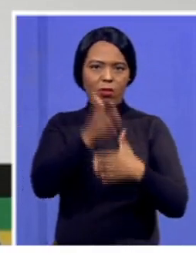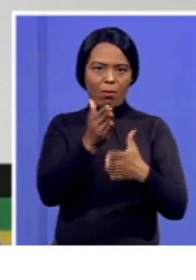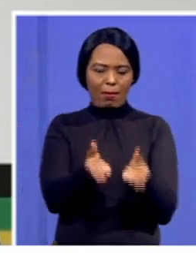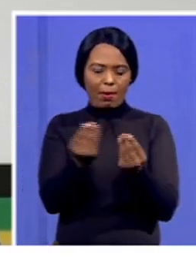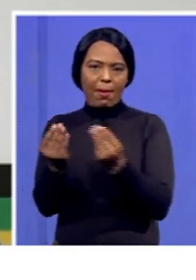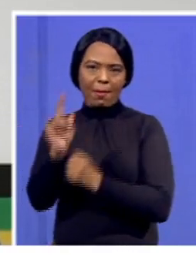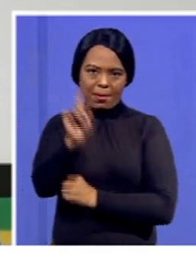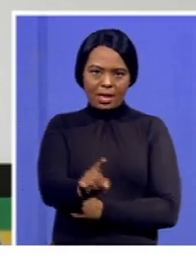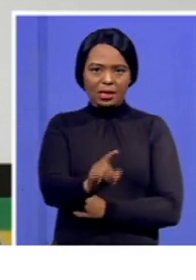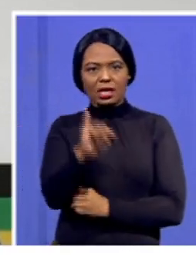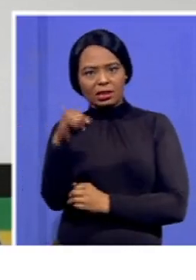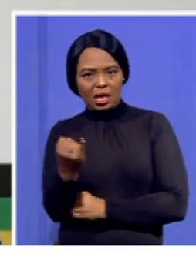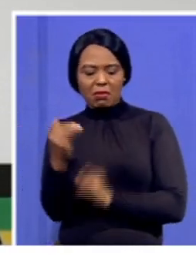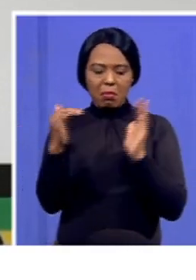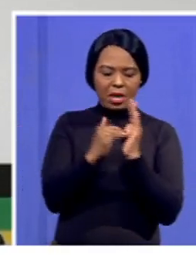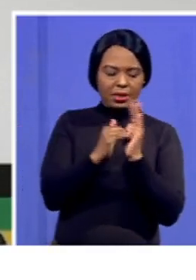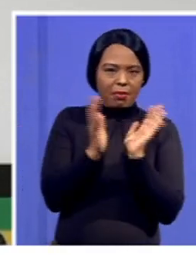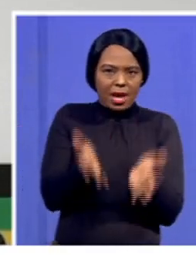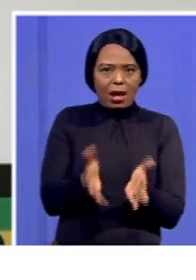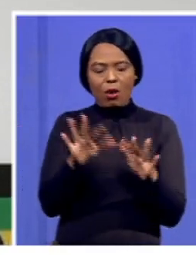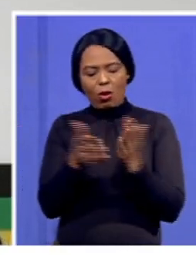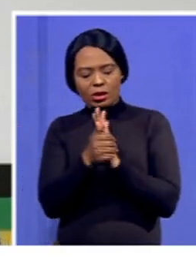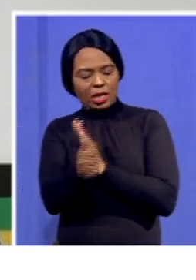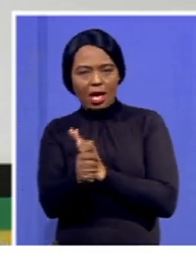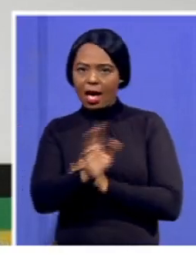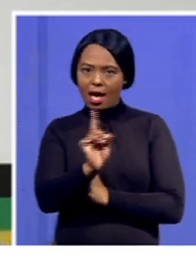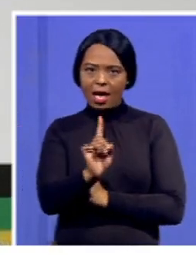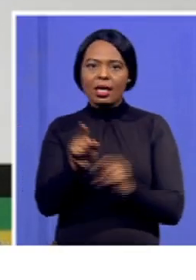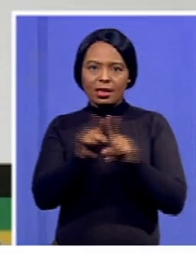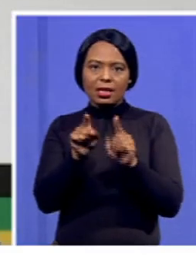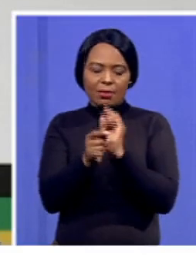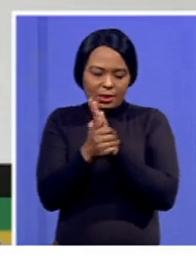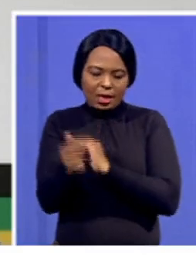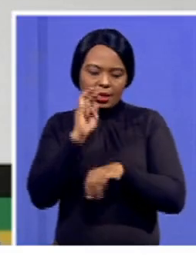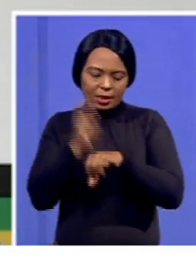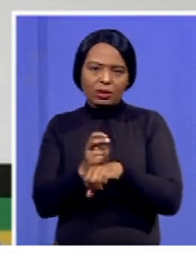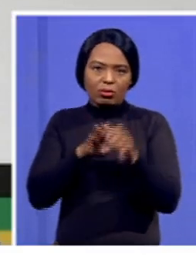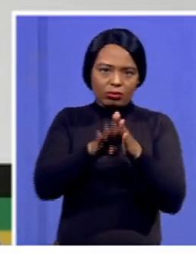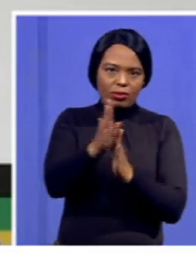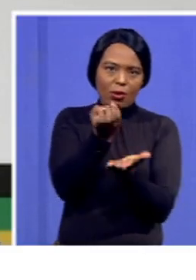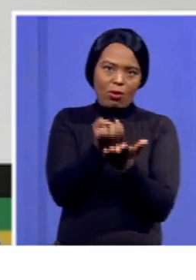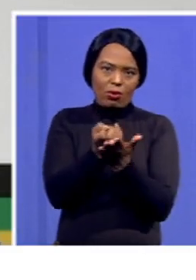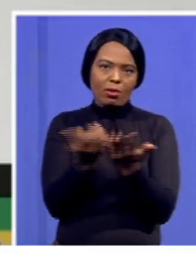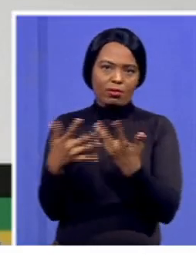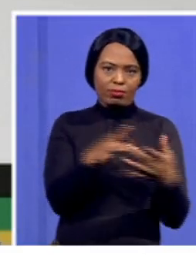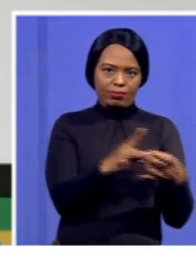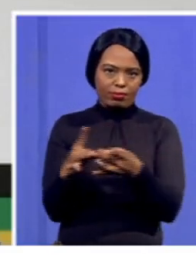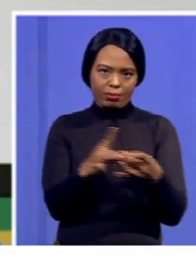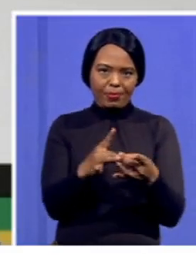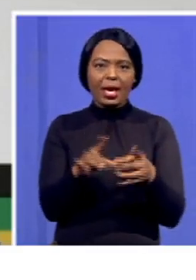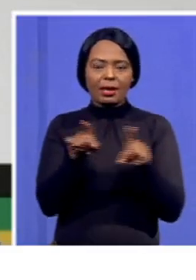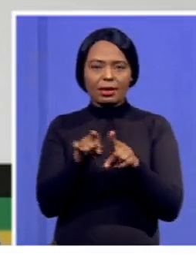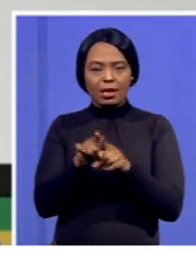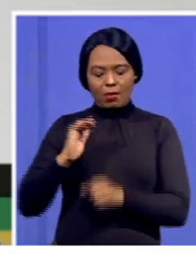about not only just metric or skilling, but skills that are needed for the economy. An increase in the share of women